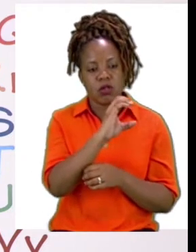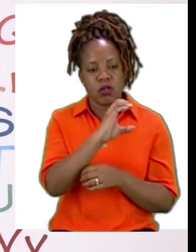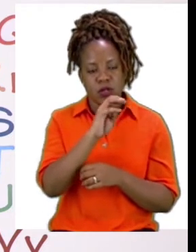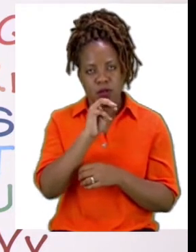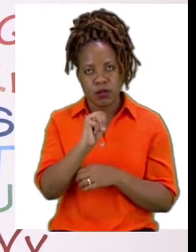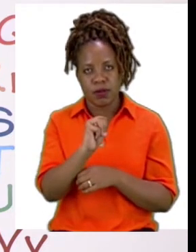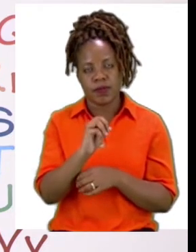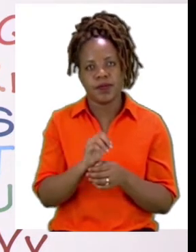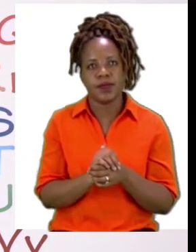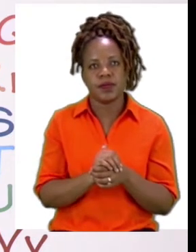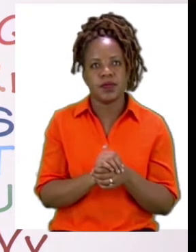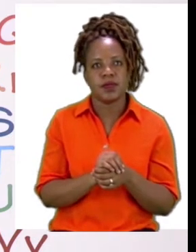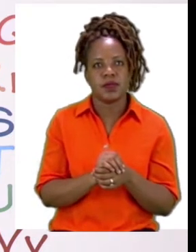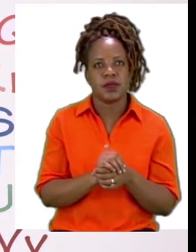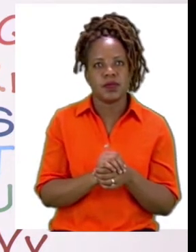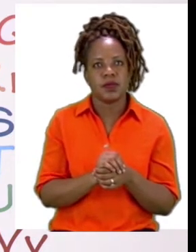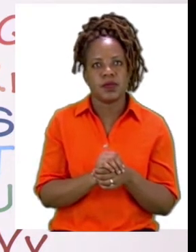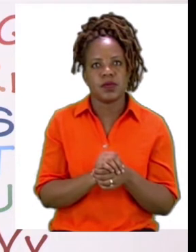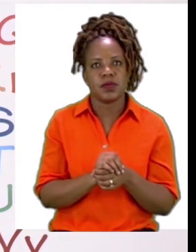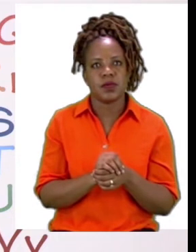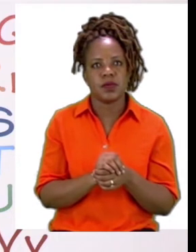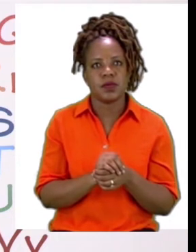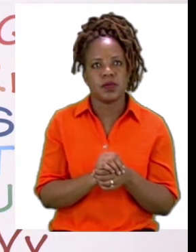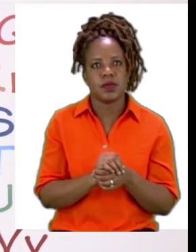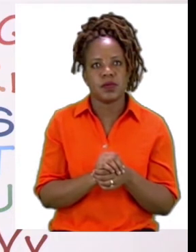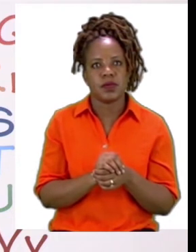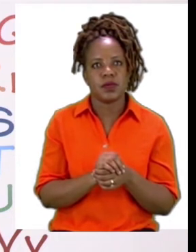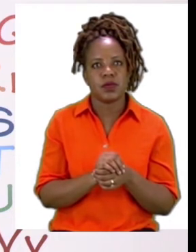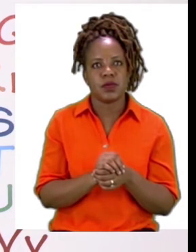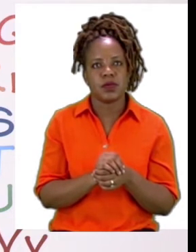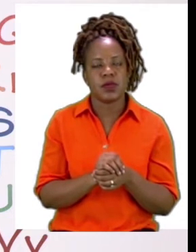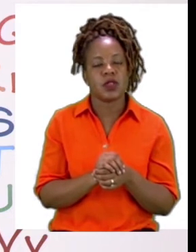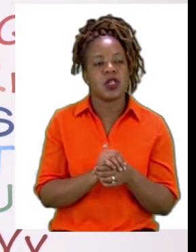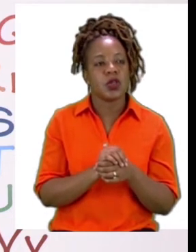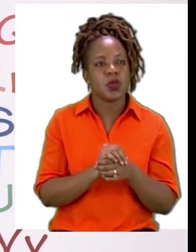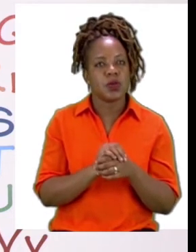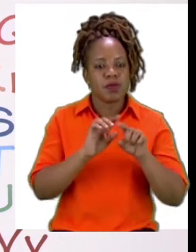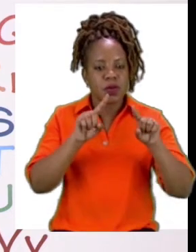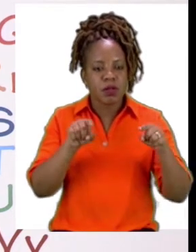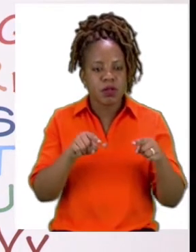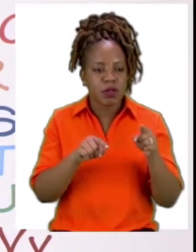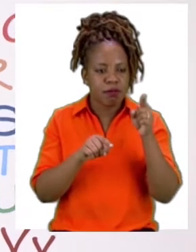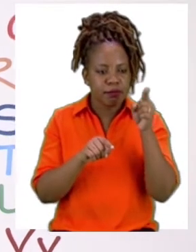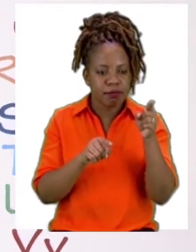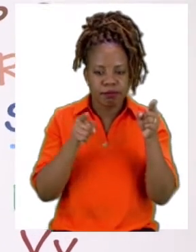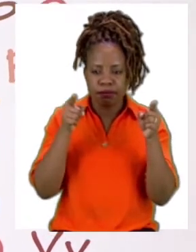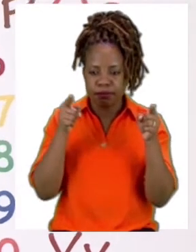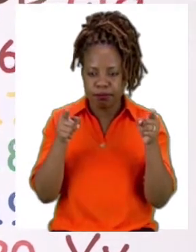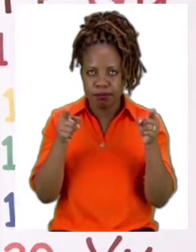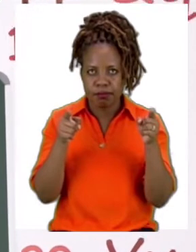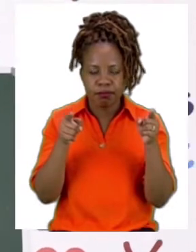boys and girls, you need to start from where the object either ends or begins. And you put your